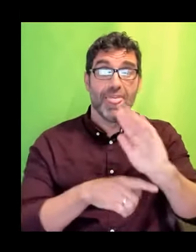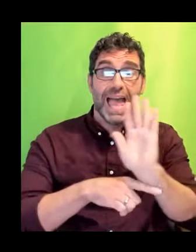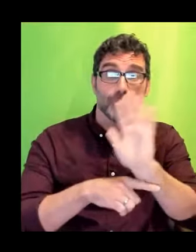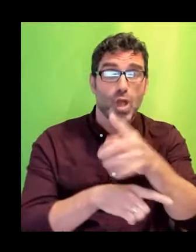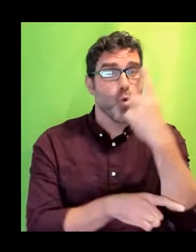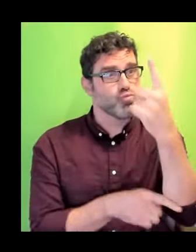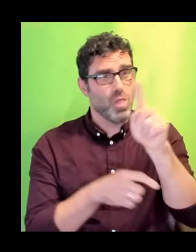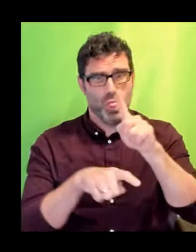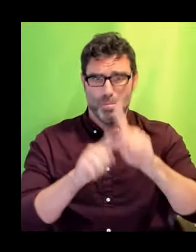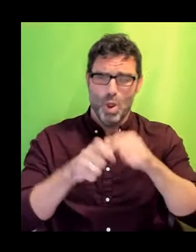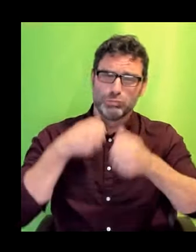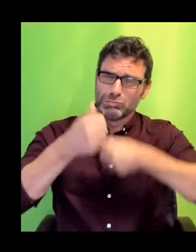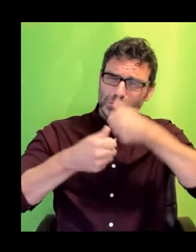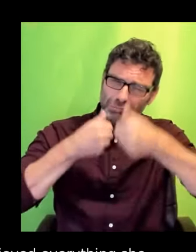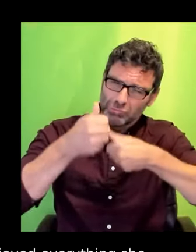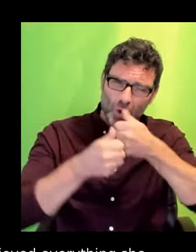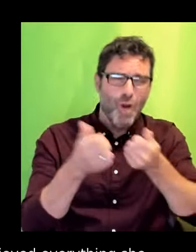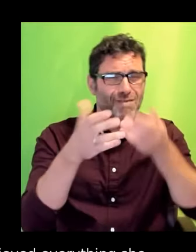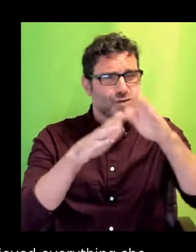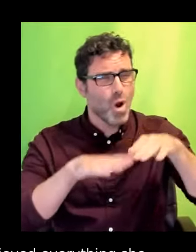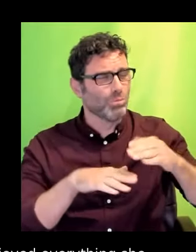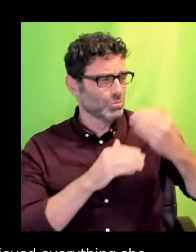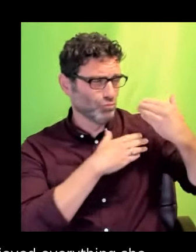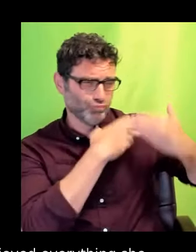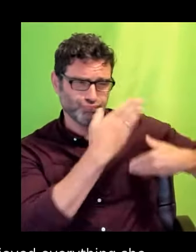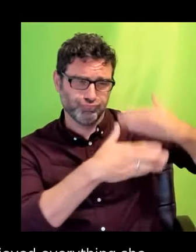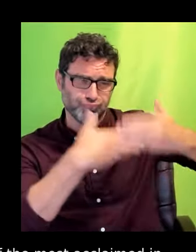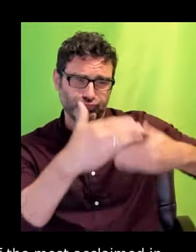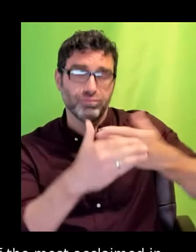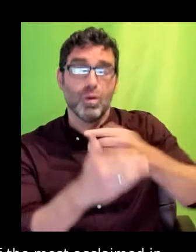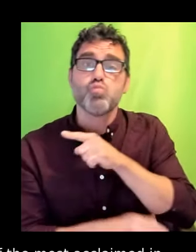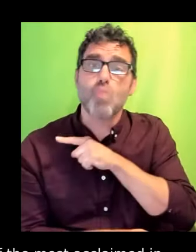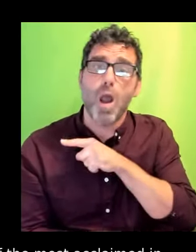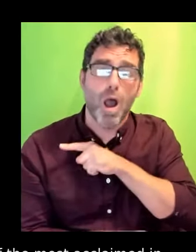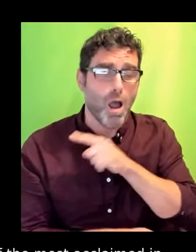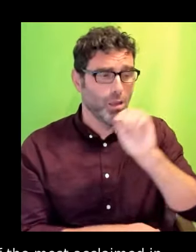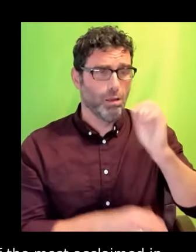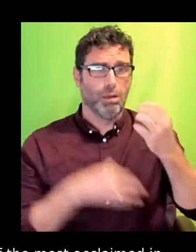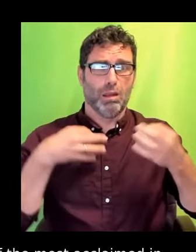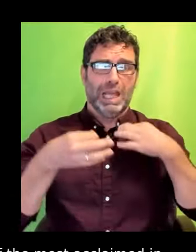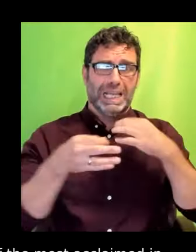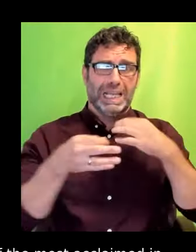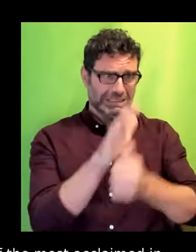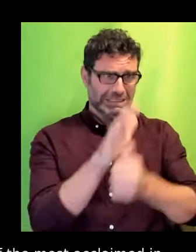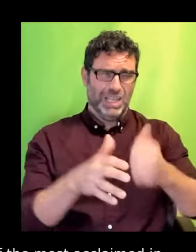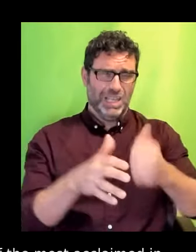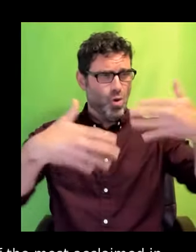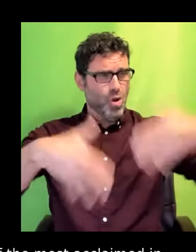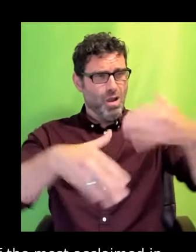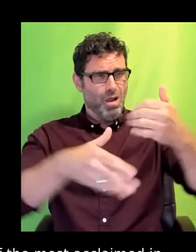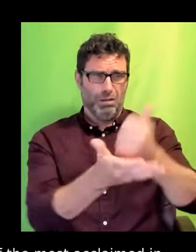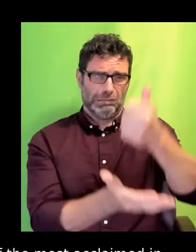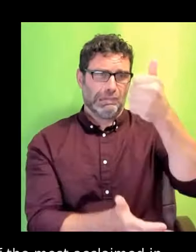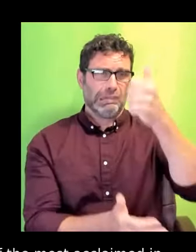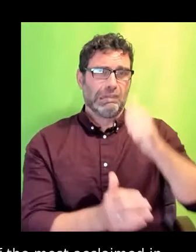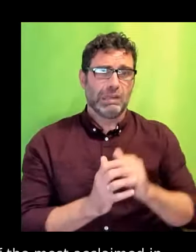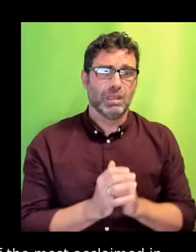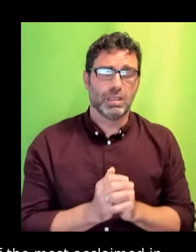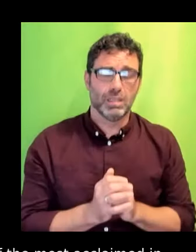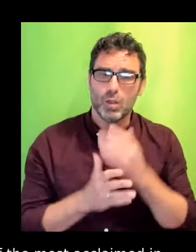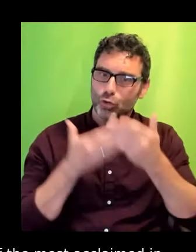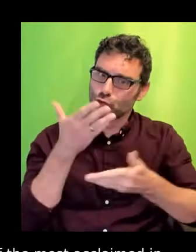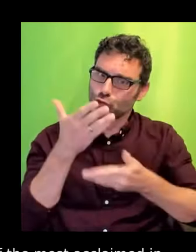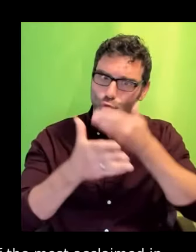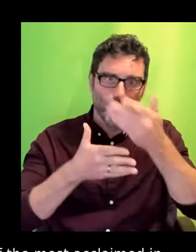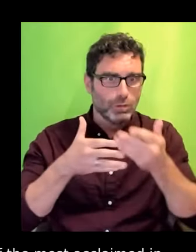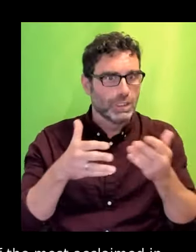Why? Because she is a magnificent actor and the story had clear resonance for the audience. And this is in no way a dig at Silent Witness